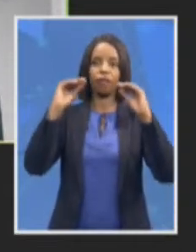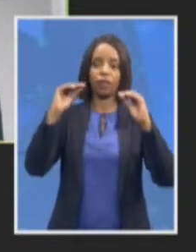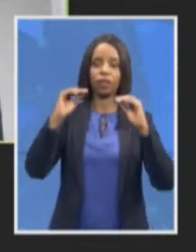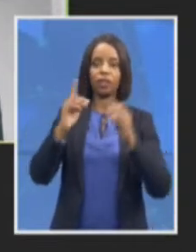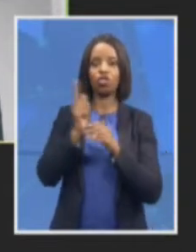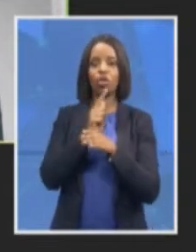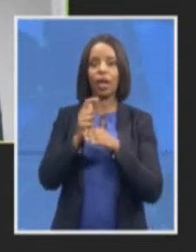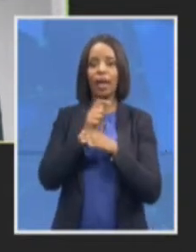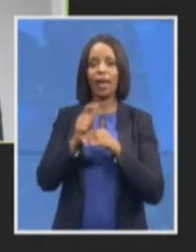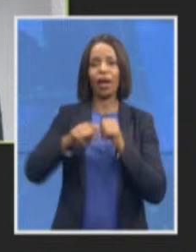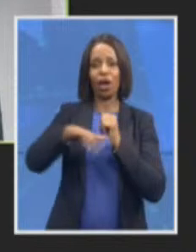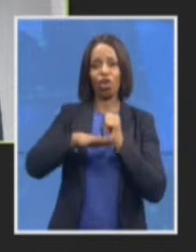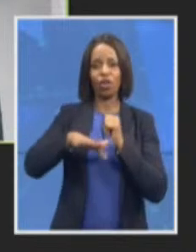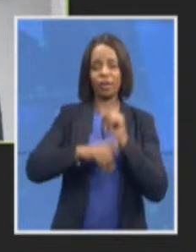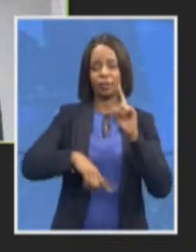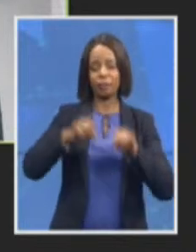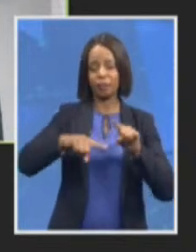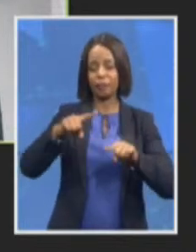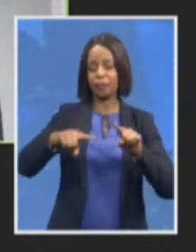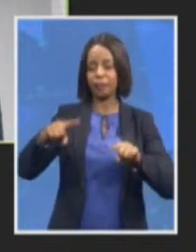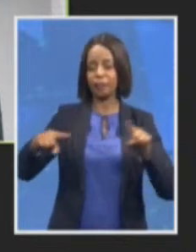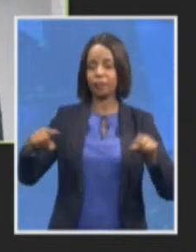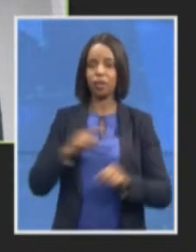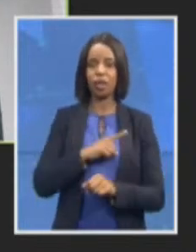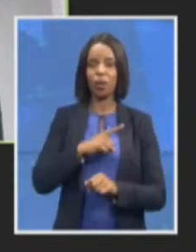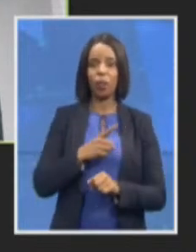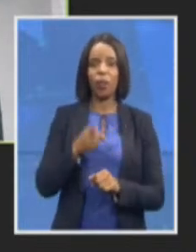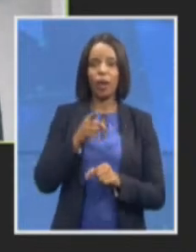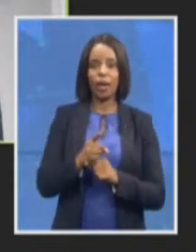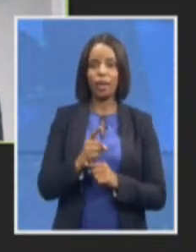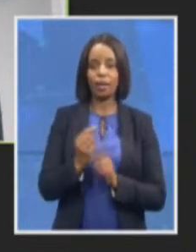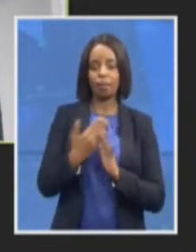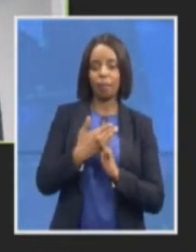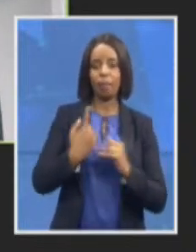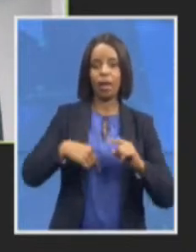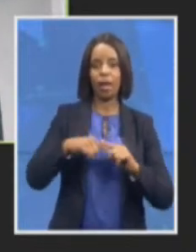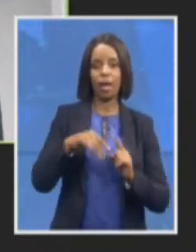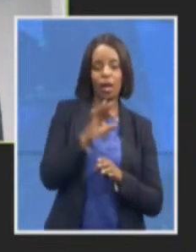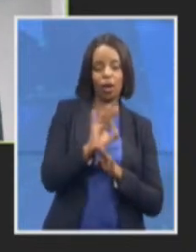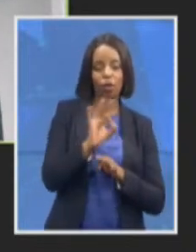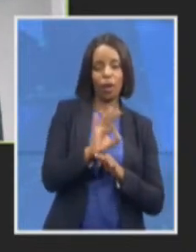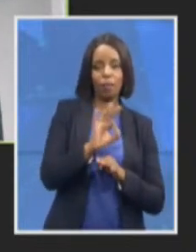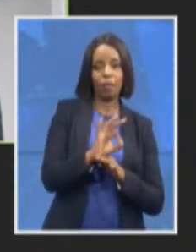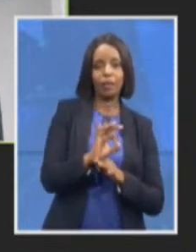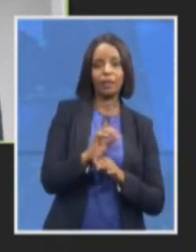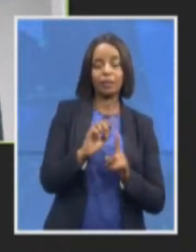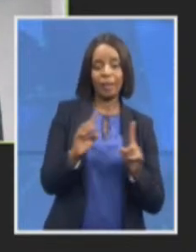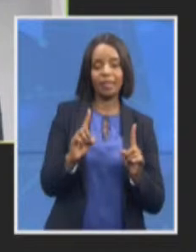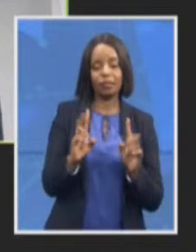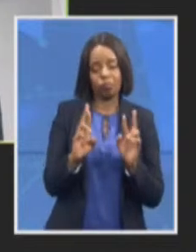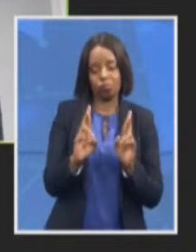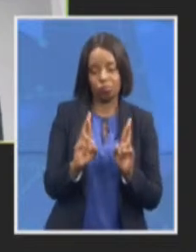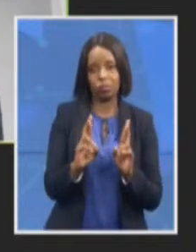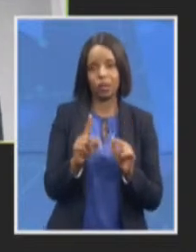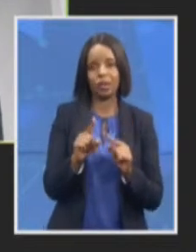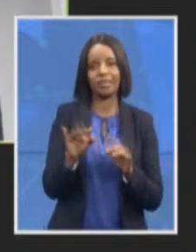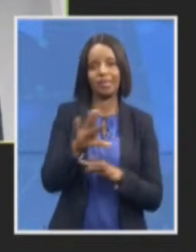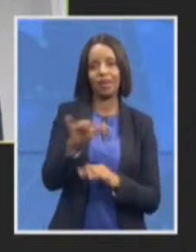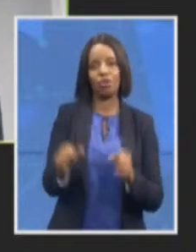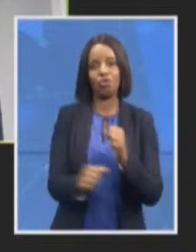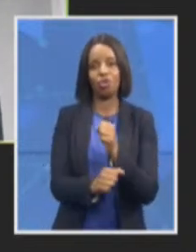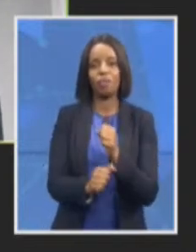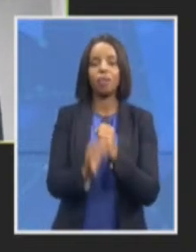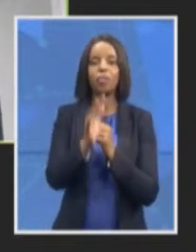in this regard but we are certainly hoping that we will be able to ramp up efforts in those areas we are also looking at a mentorship